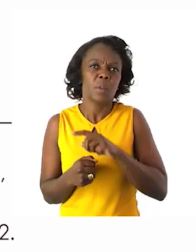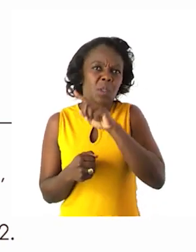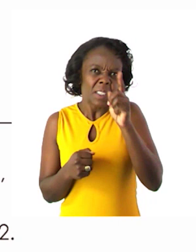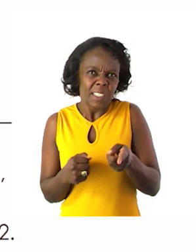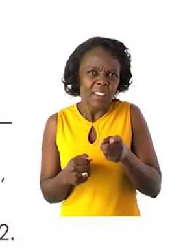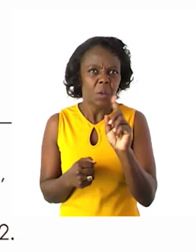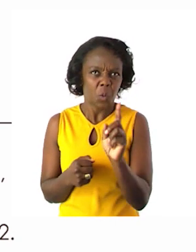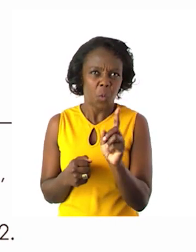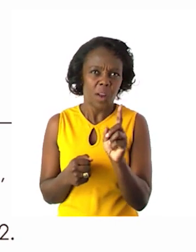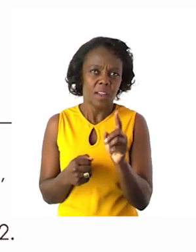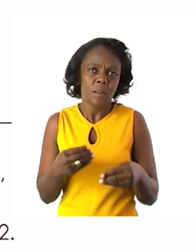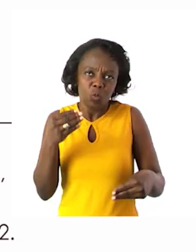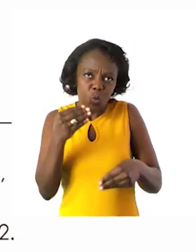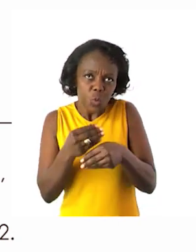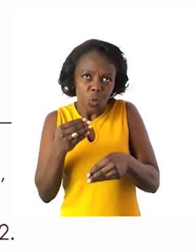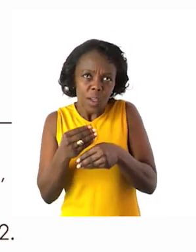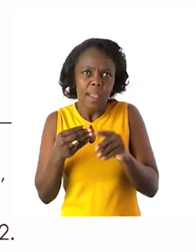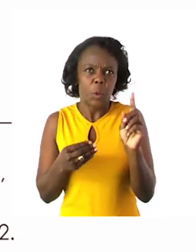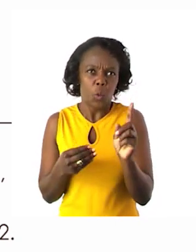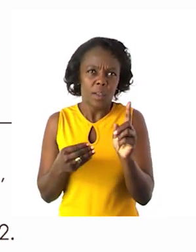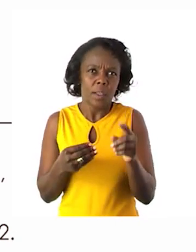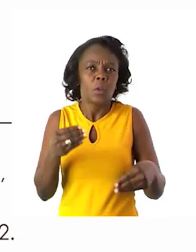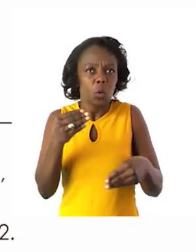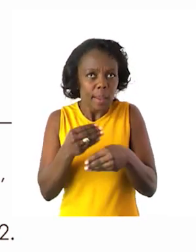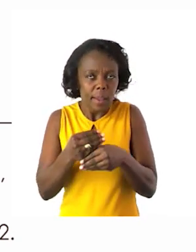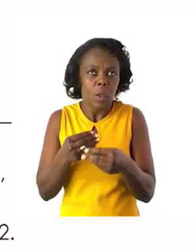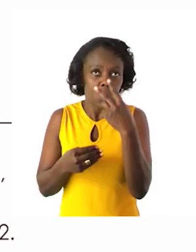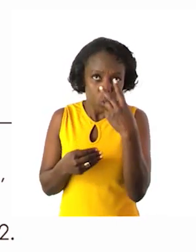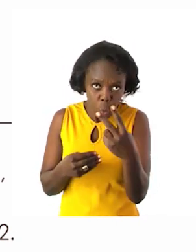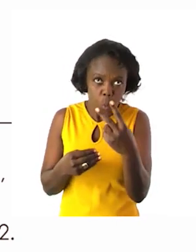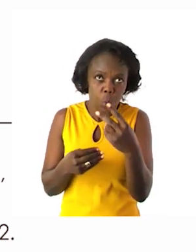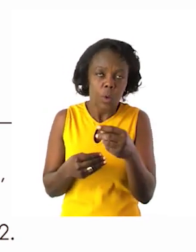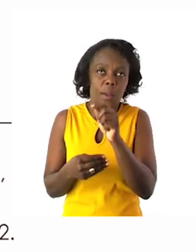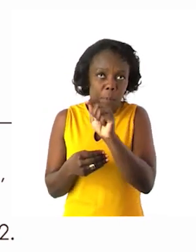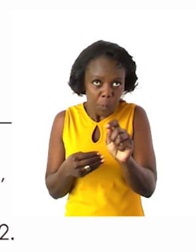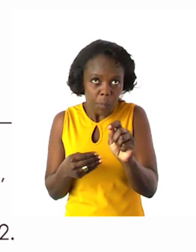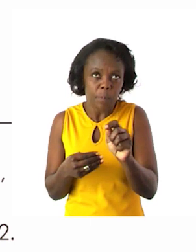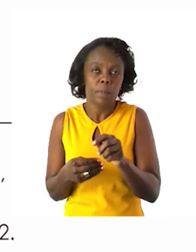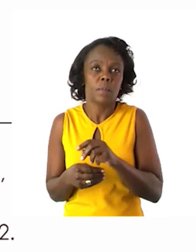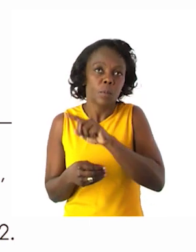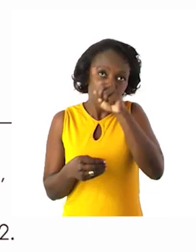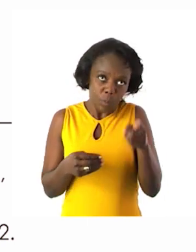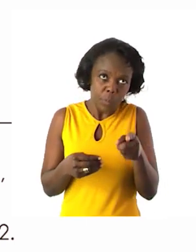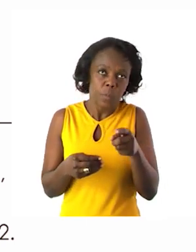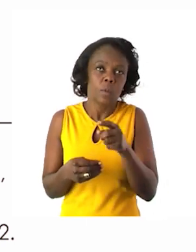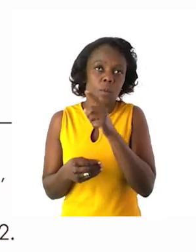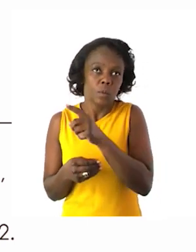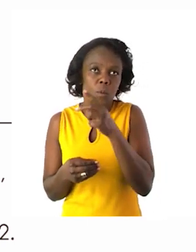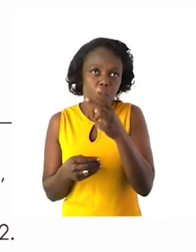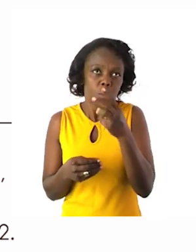Remember to skip one number in between when you are counting in 2s. We go to number 2.